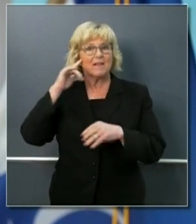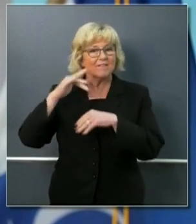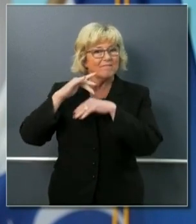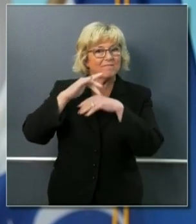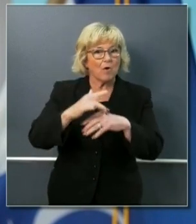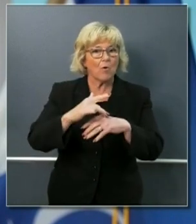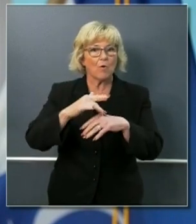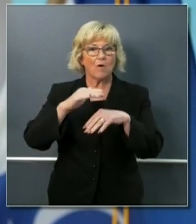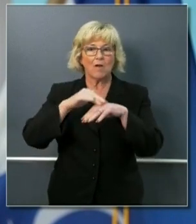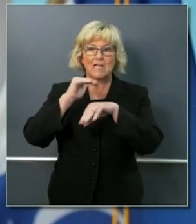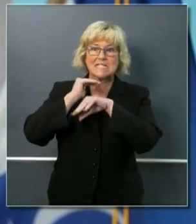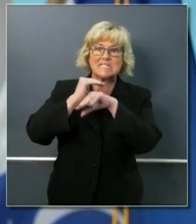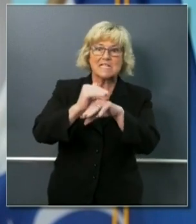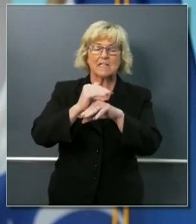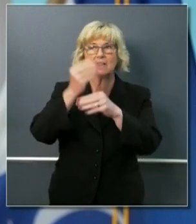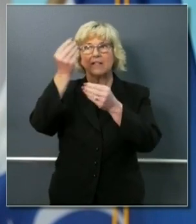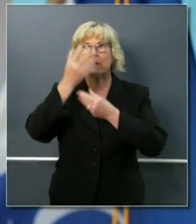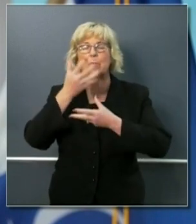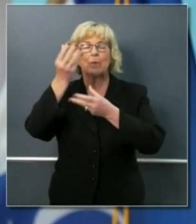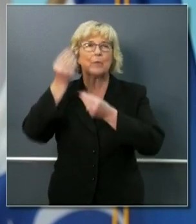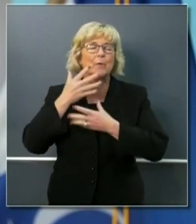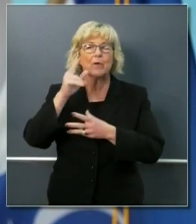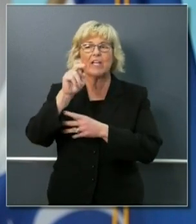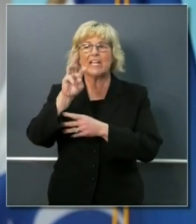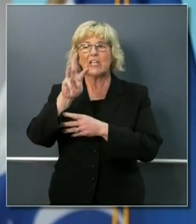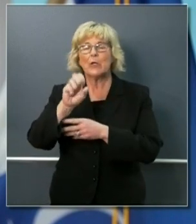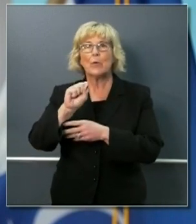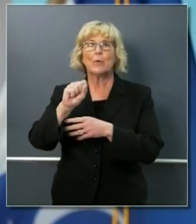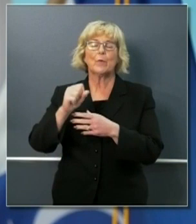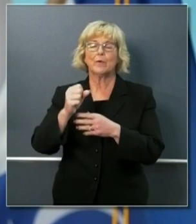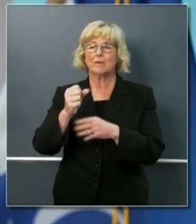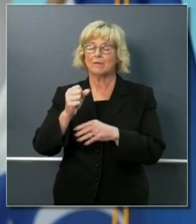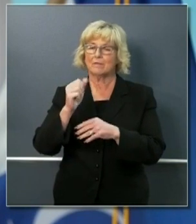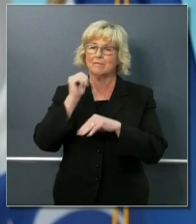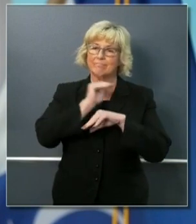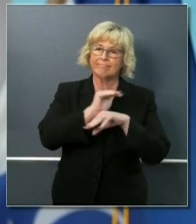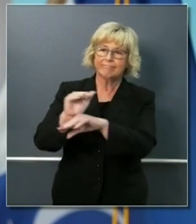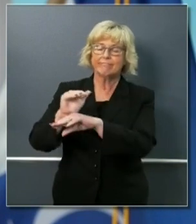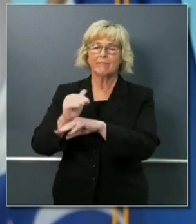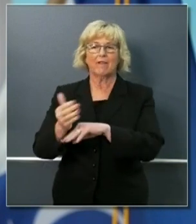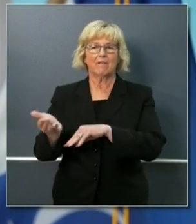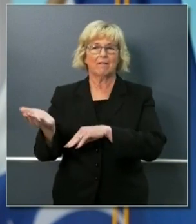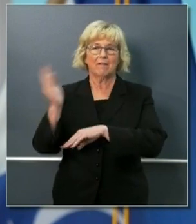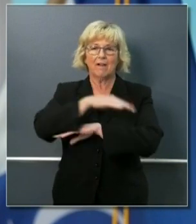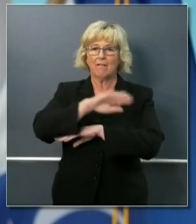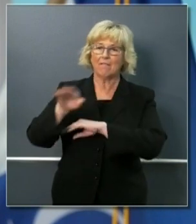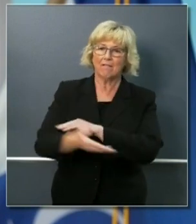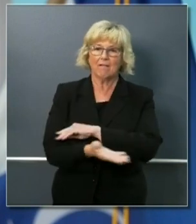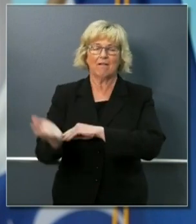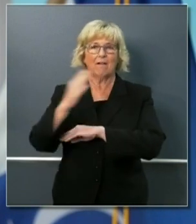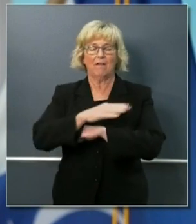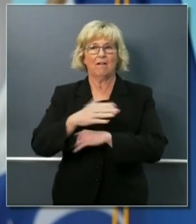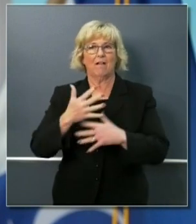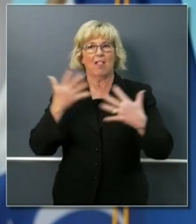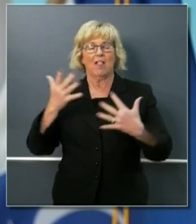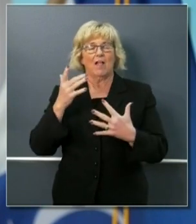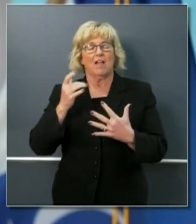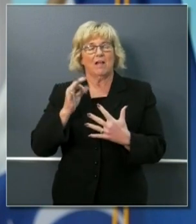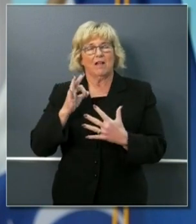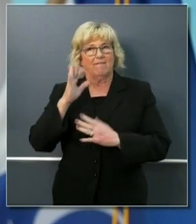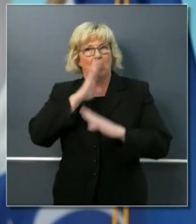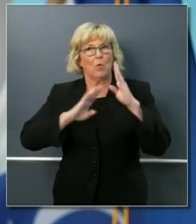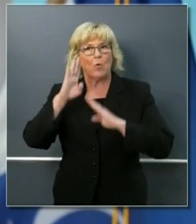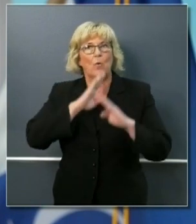on the nightly news 24 7 cycle seven days a week it's a lot of anxiety running through